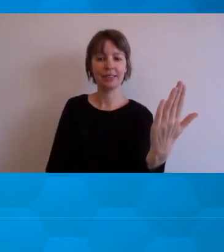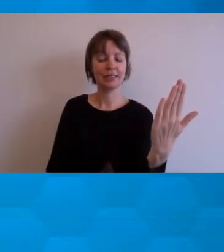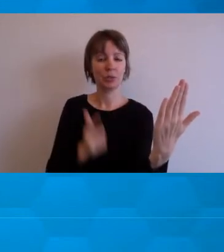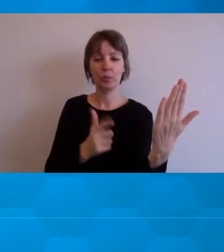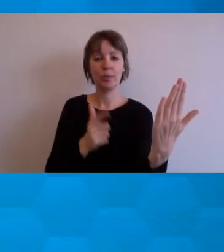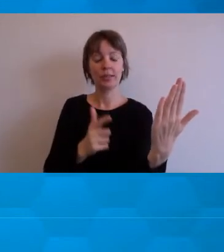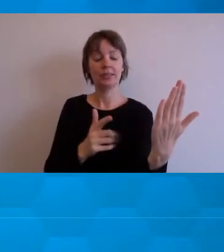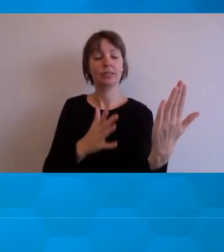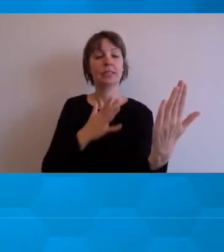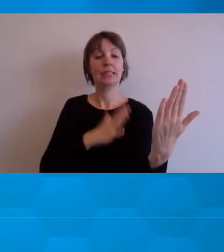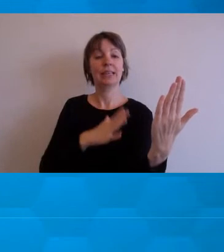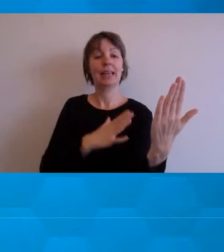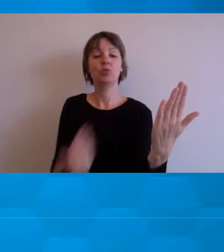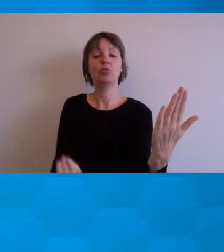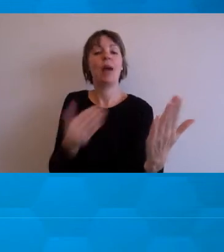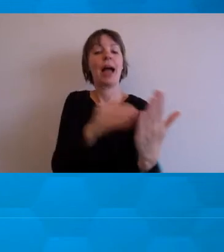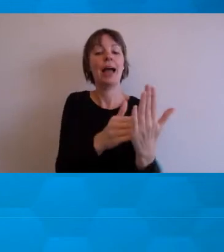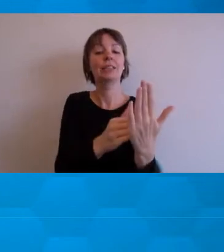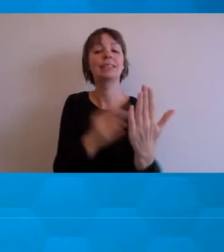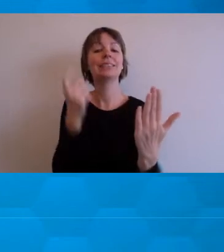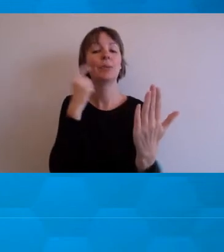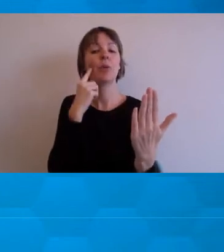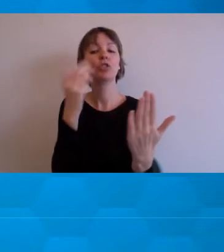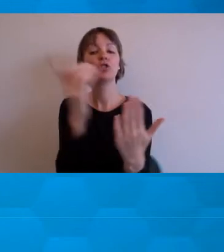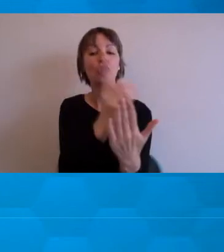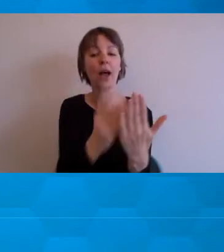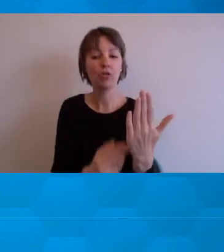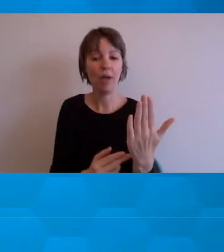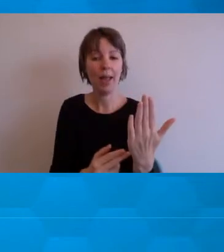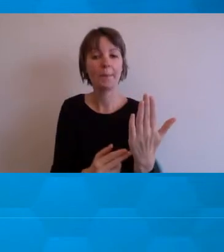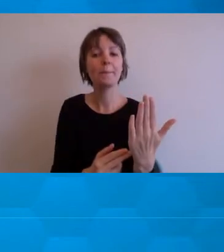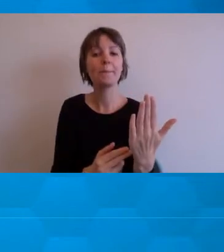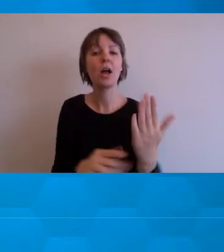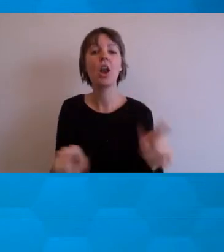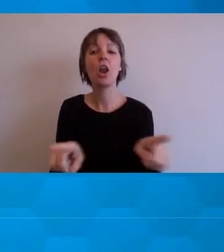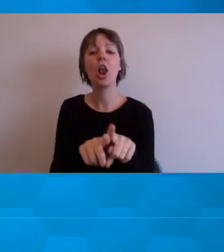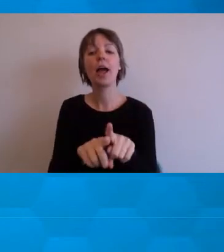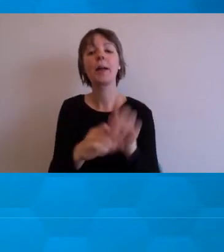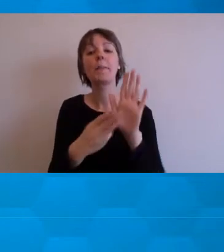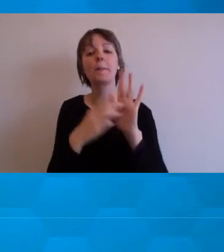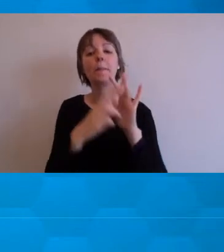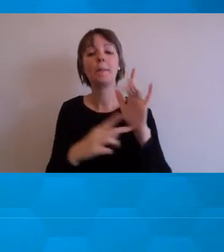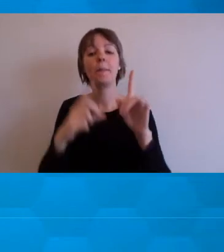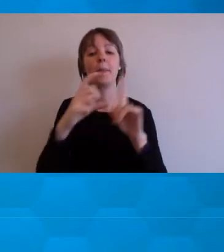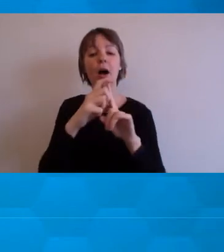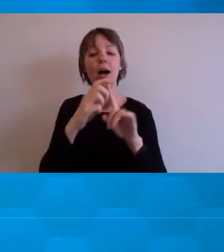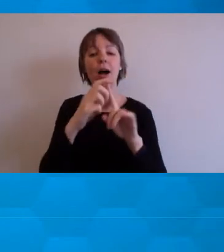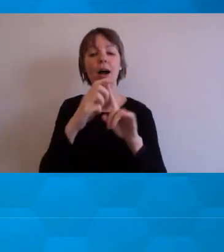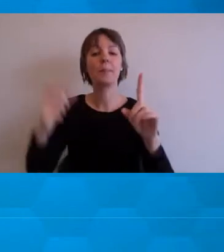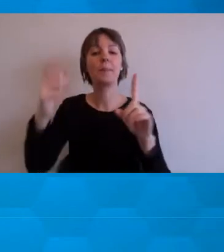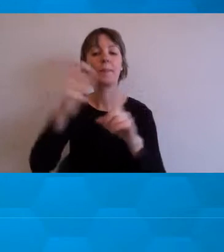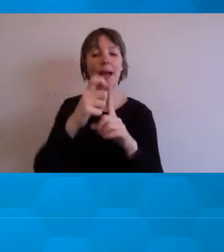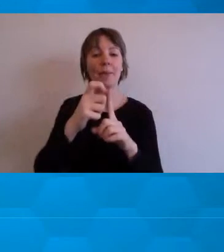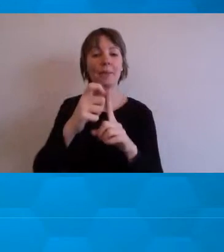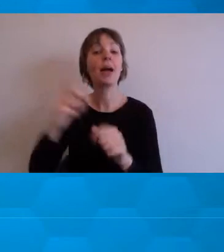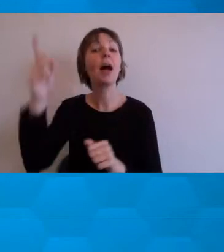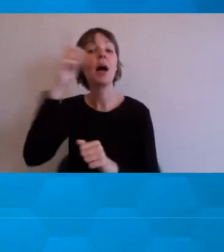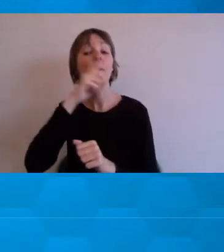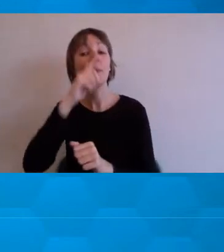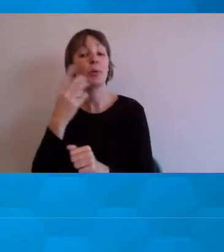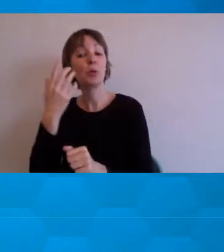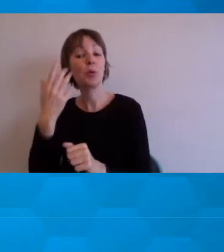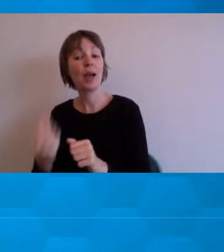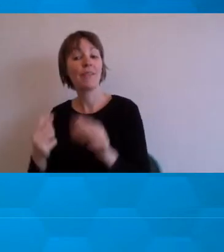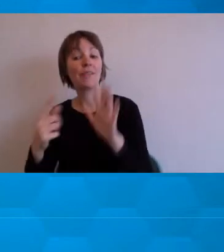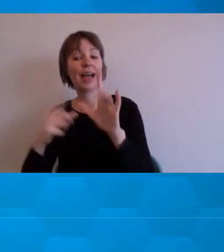diagrams, for example, mind maps and keep referring back to the mind map. Having people with ADHD very often see the